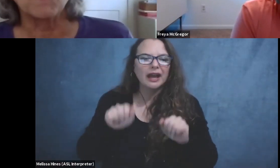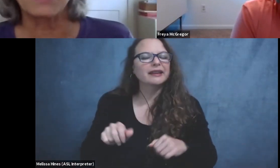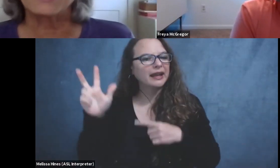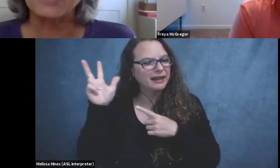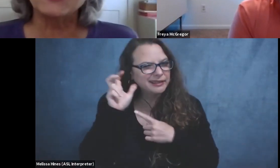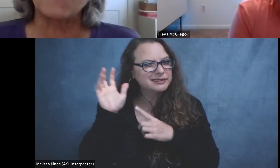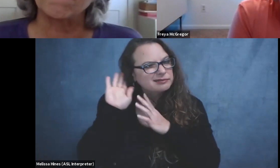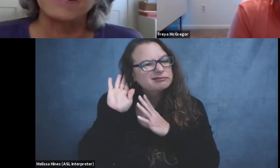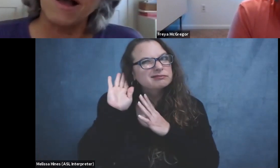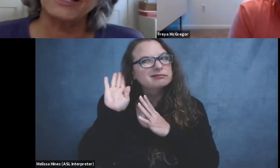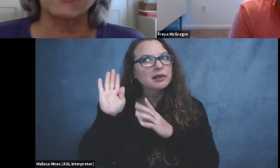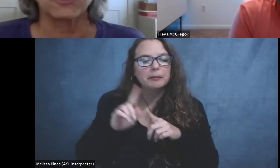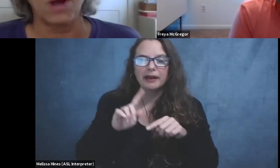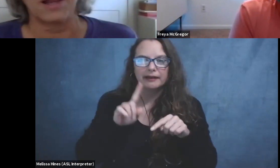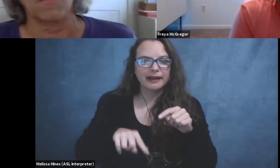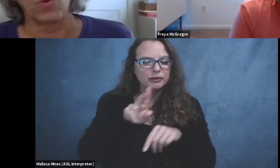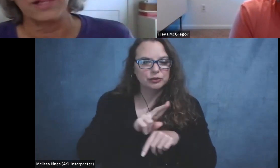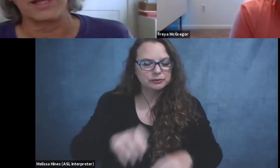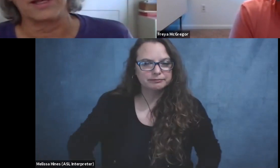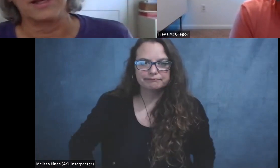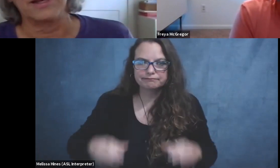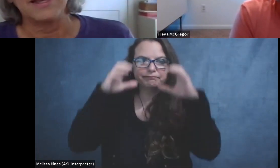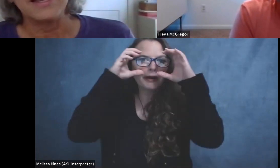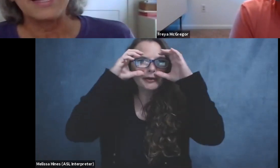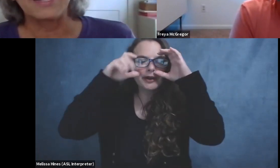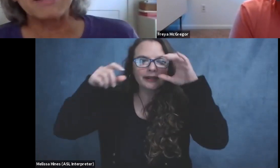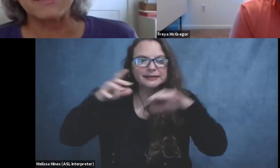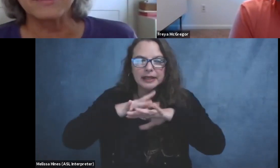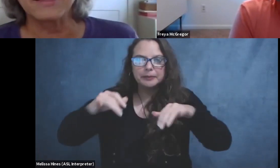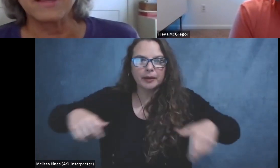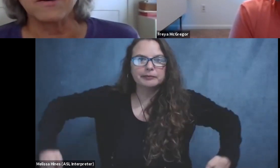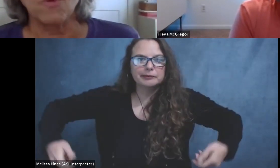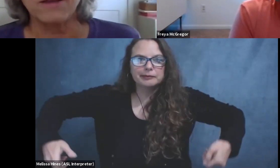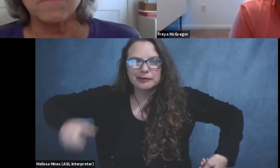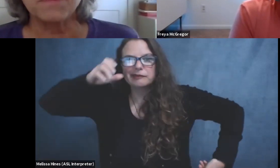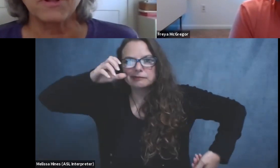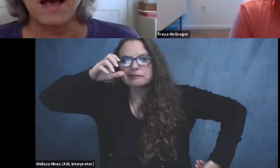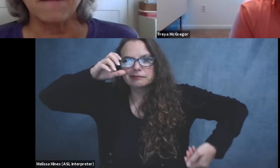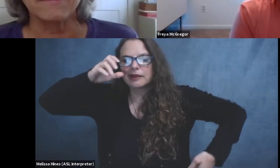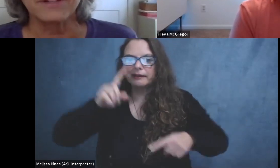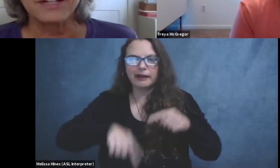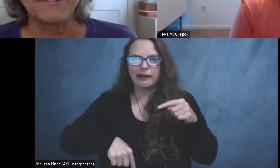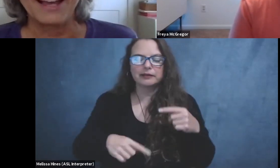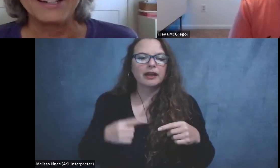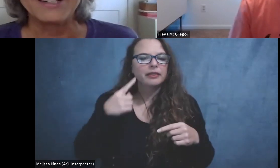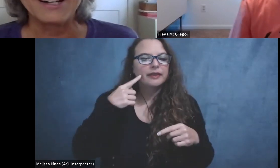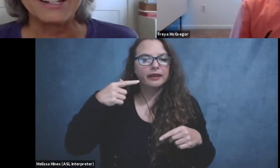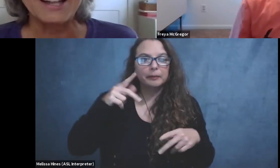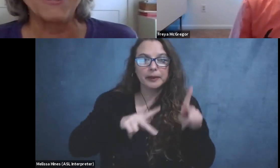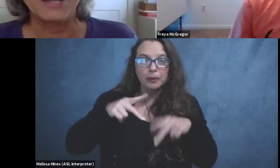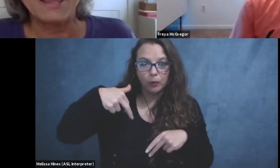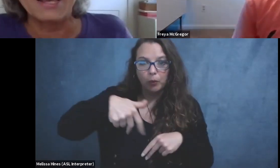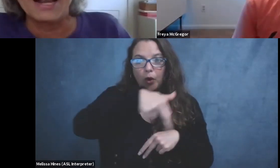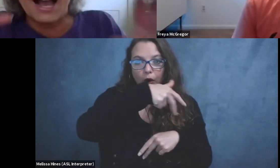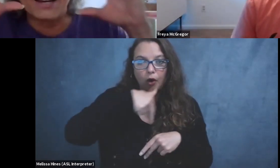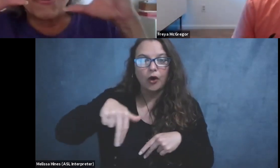wheeling, but I can't use my binoculars while I'm wheeling. And I think the walking people have an advantage there.